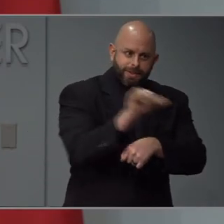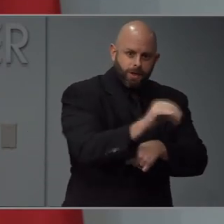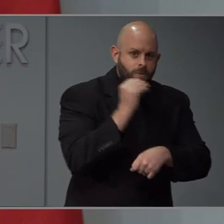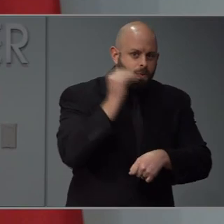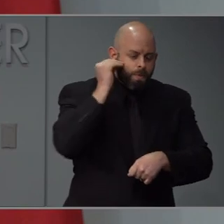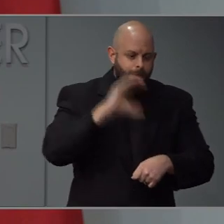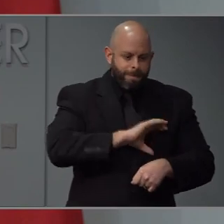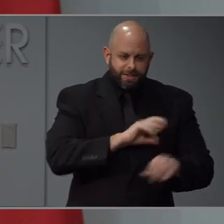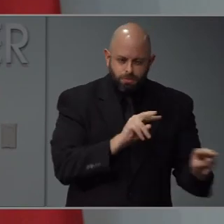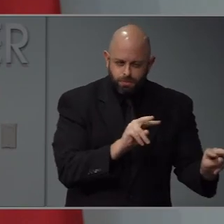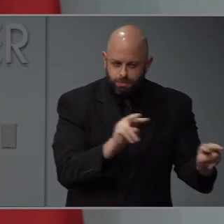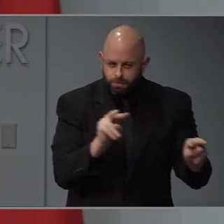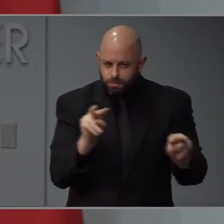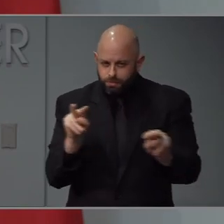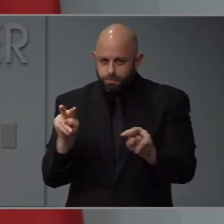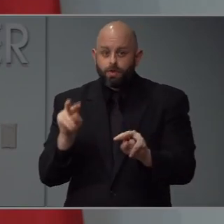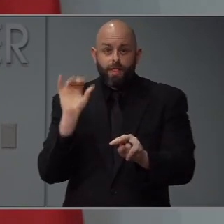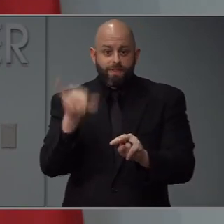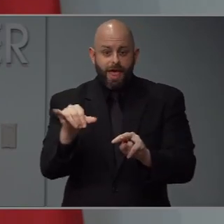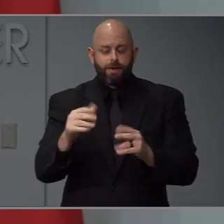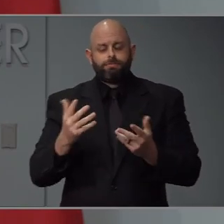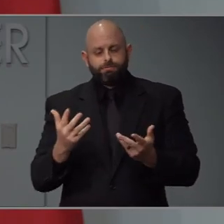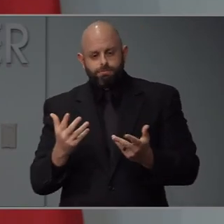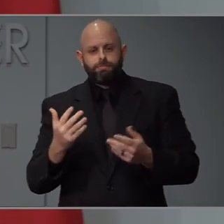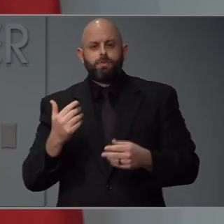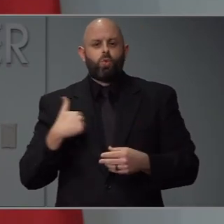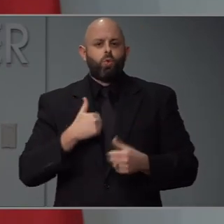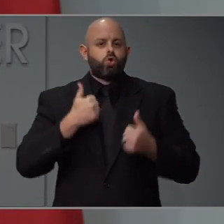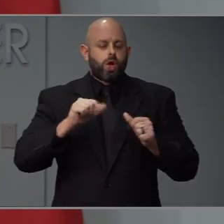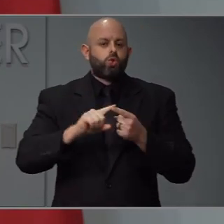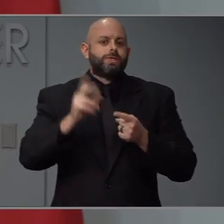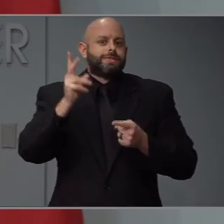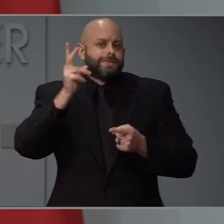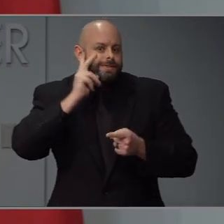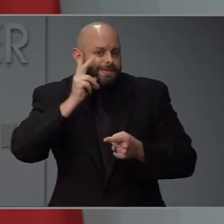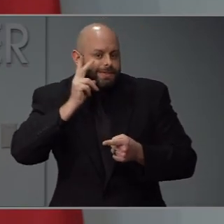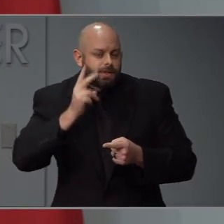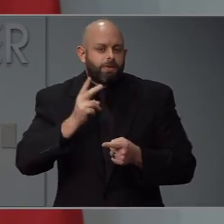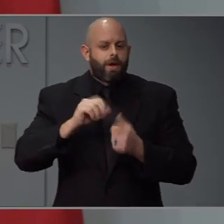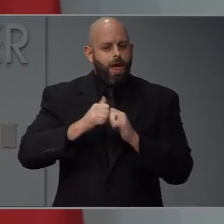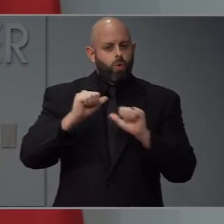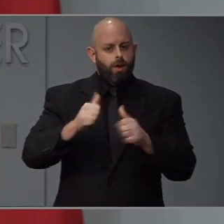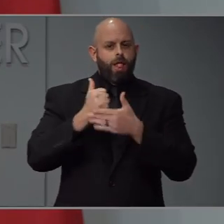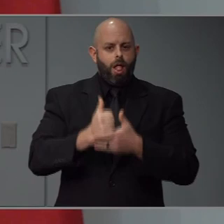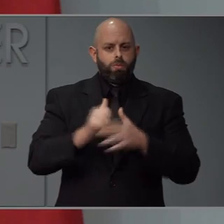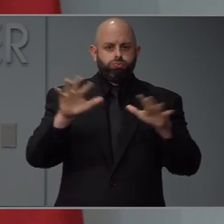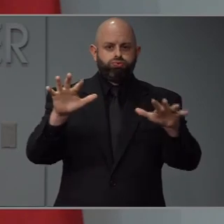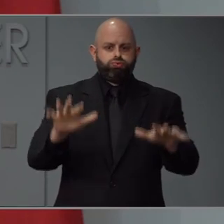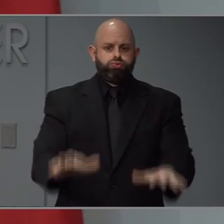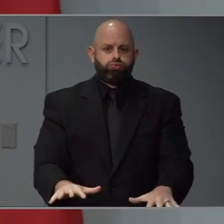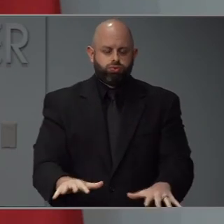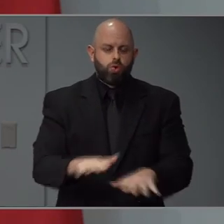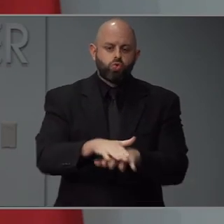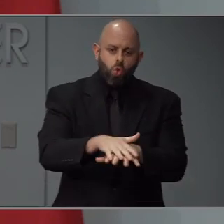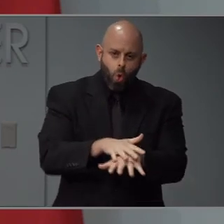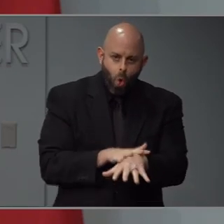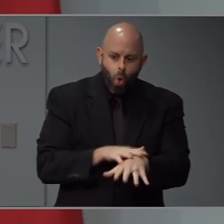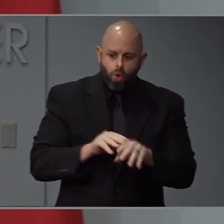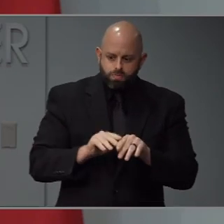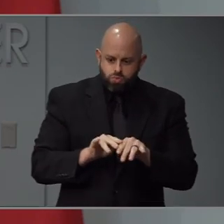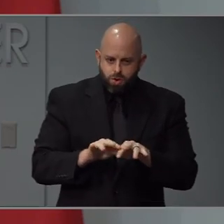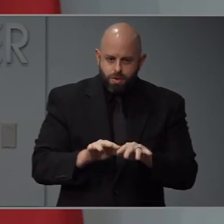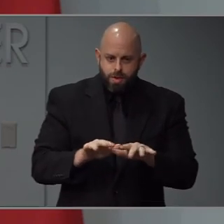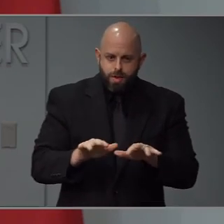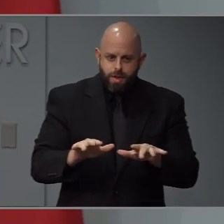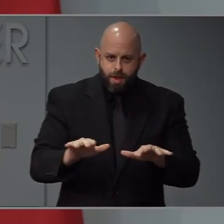What I would say is we are all looking at efforts that are going to slow the spread of this virus. Slowing the spread of this virus